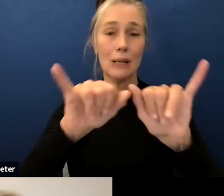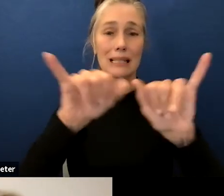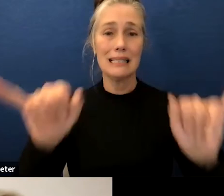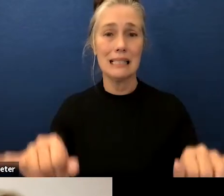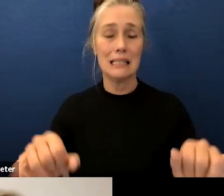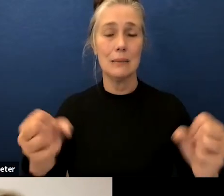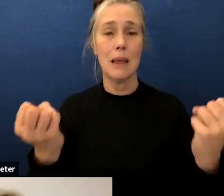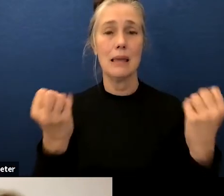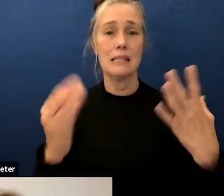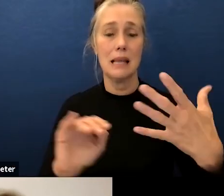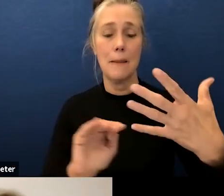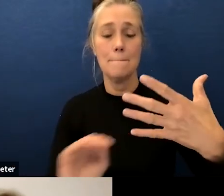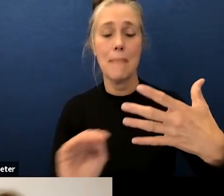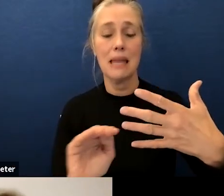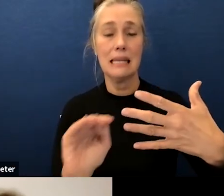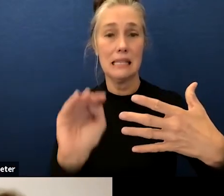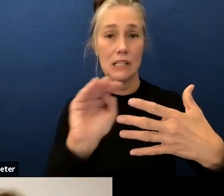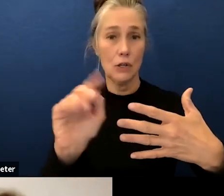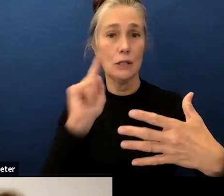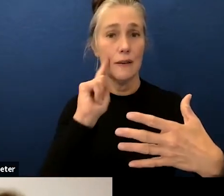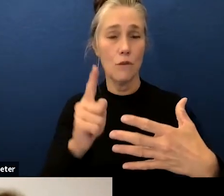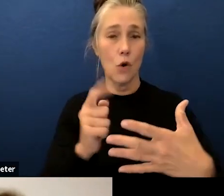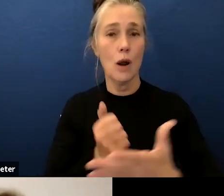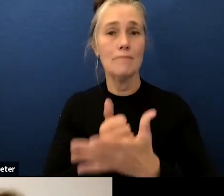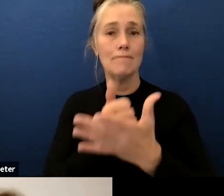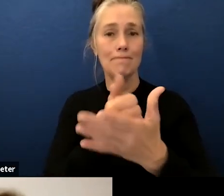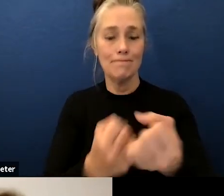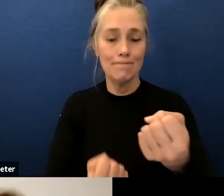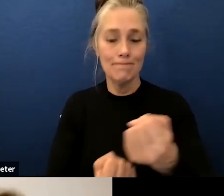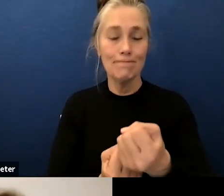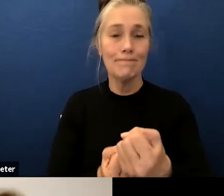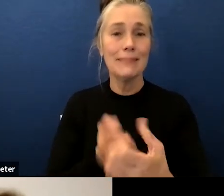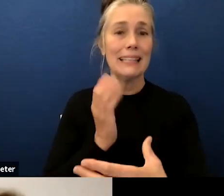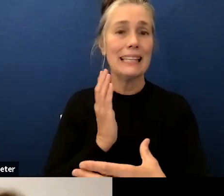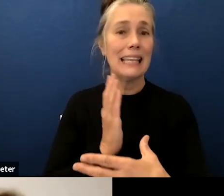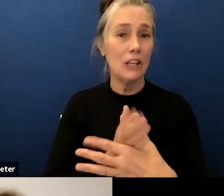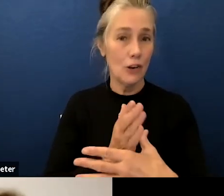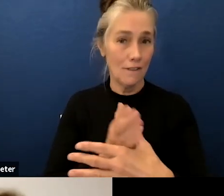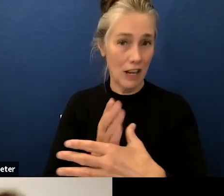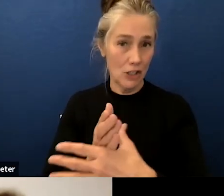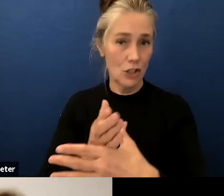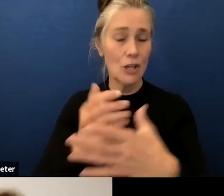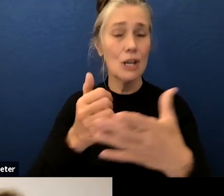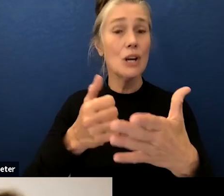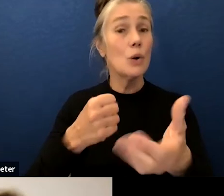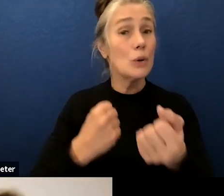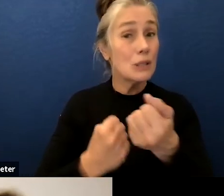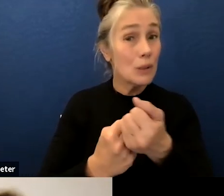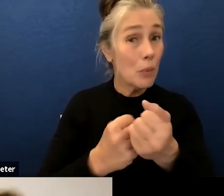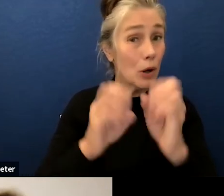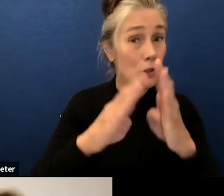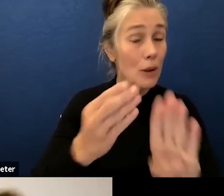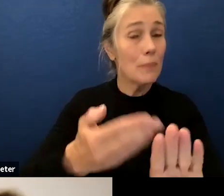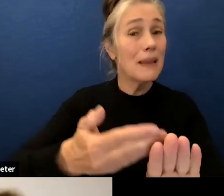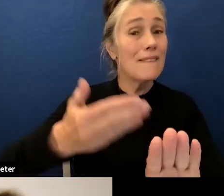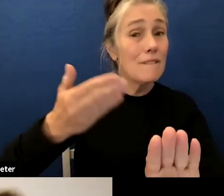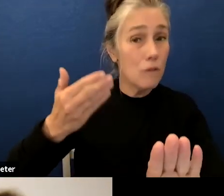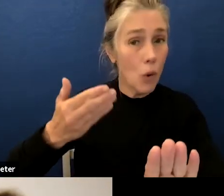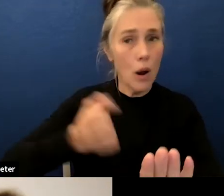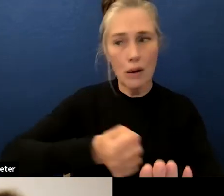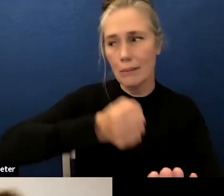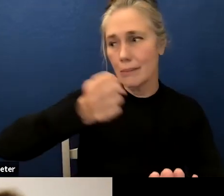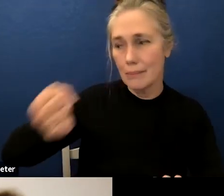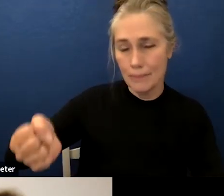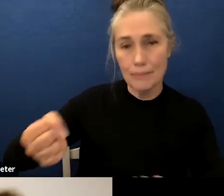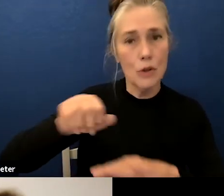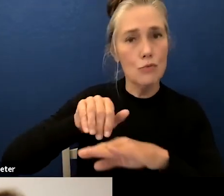interventions so that we can support students prior to a special education referral